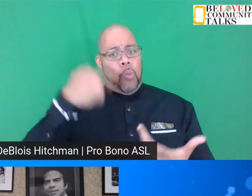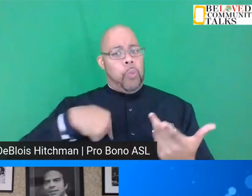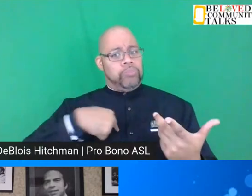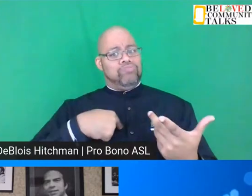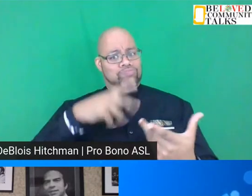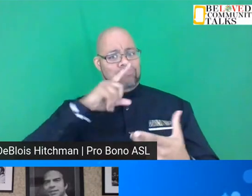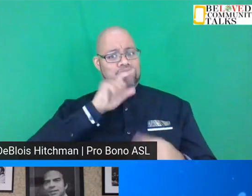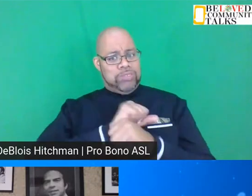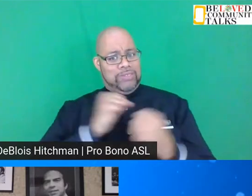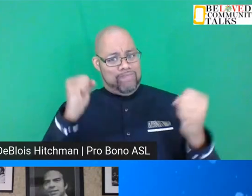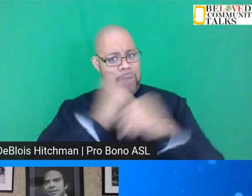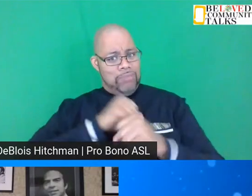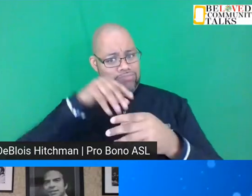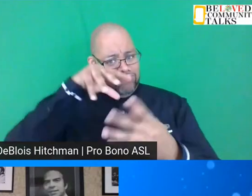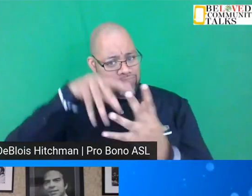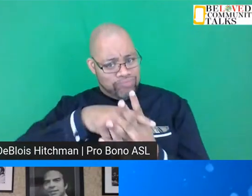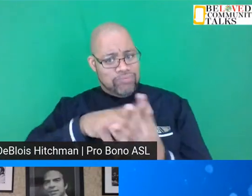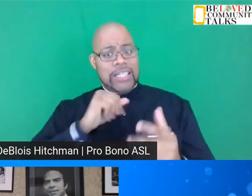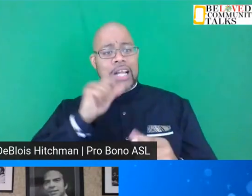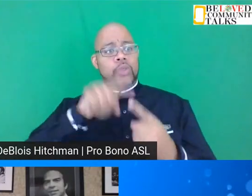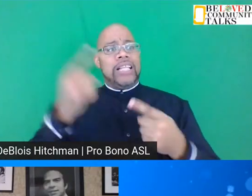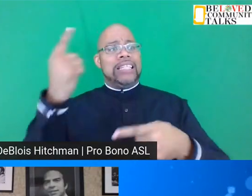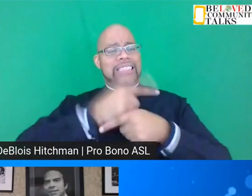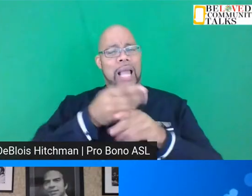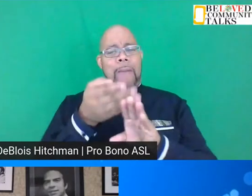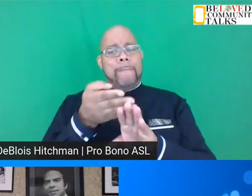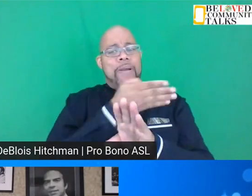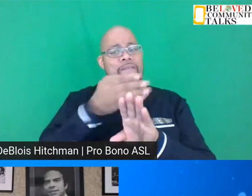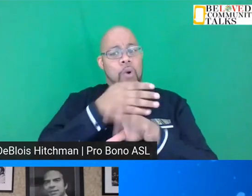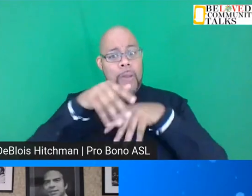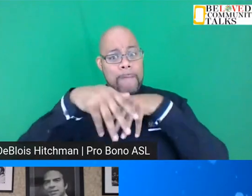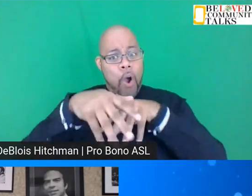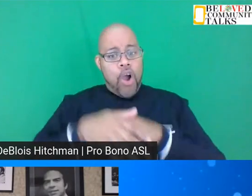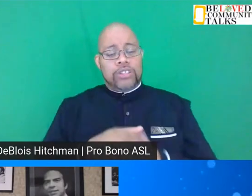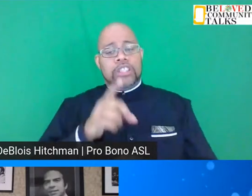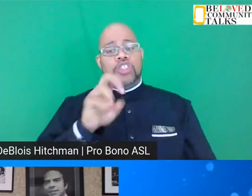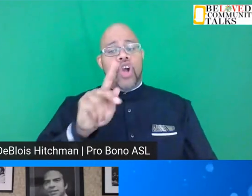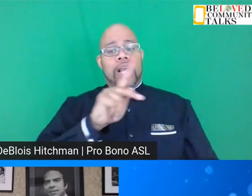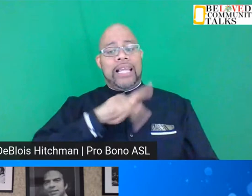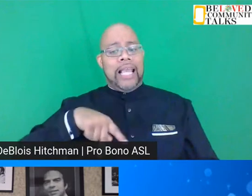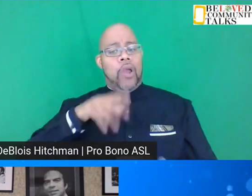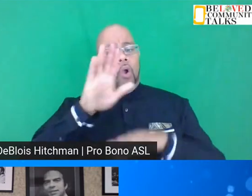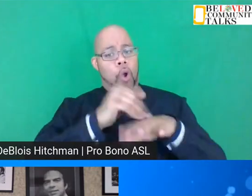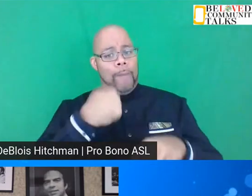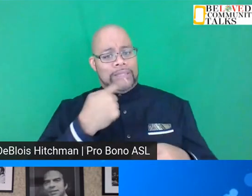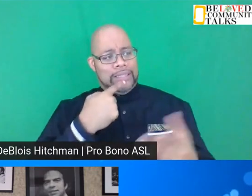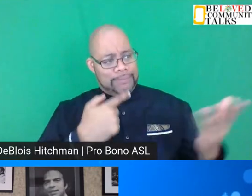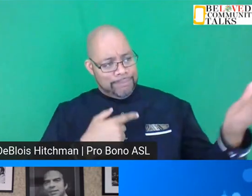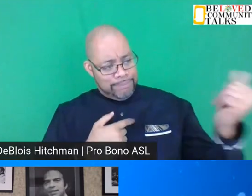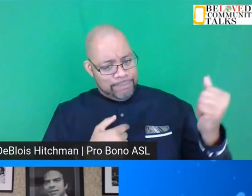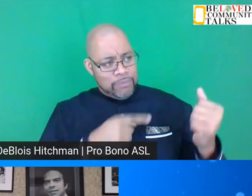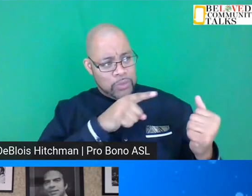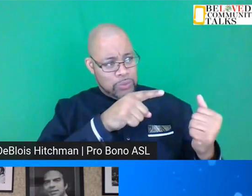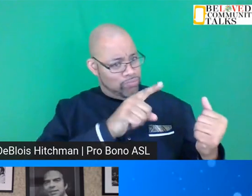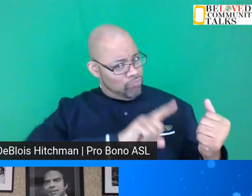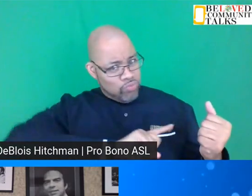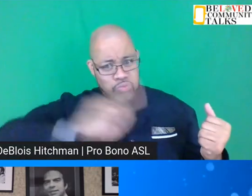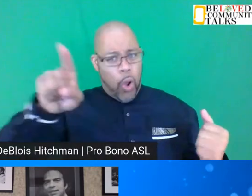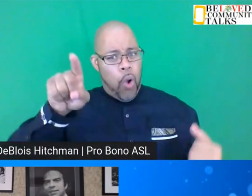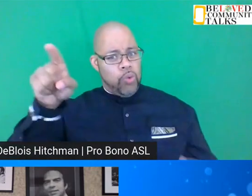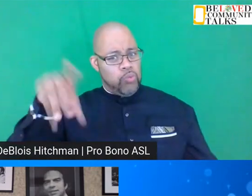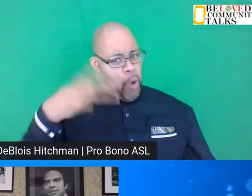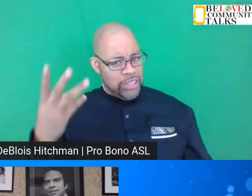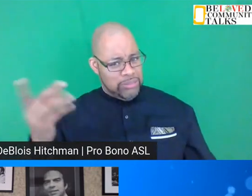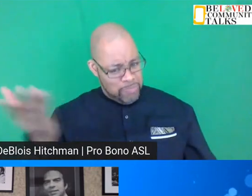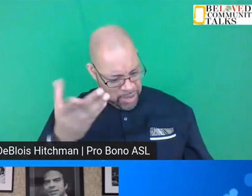And it wasn't until the day of the day before the march that Dr. King called me and said, you better get your butt up here.